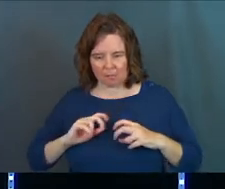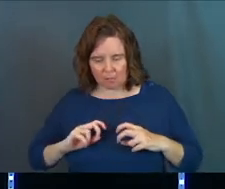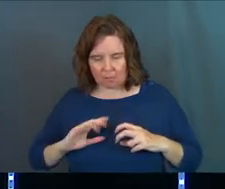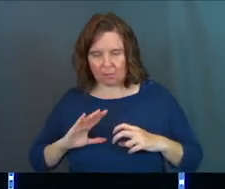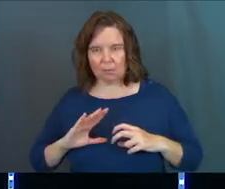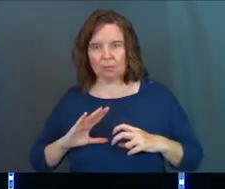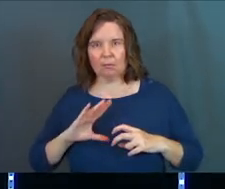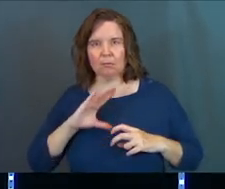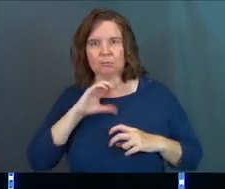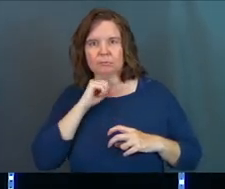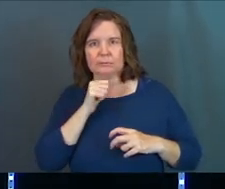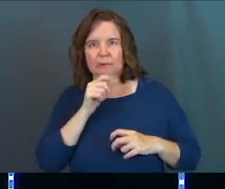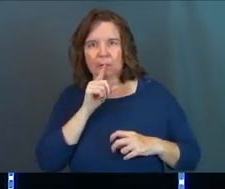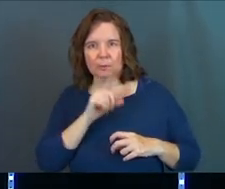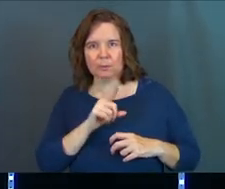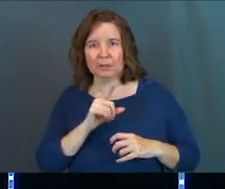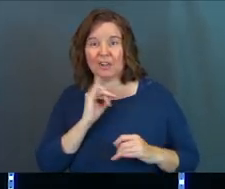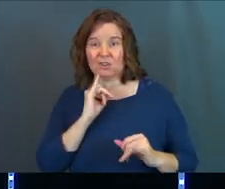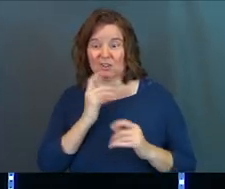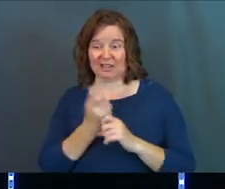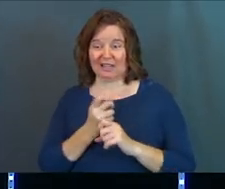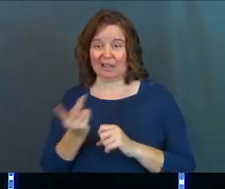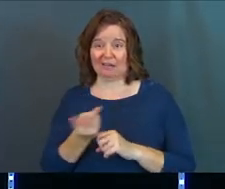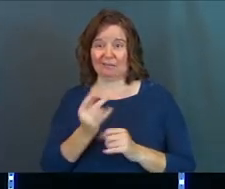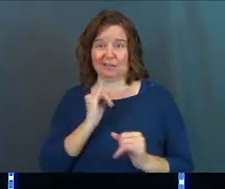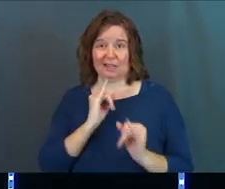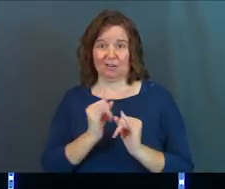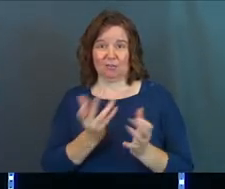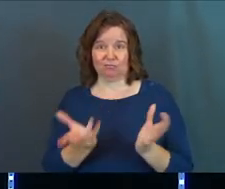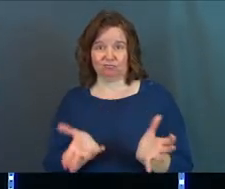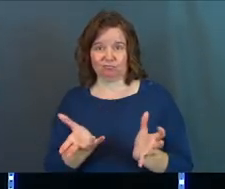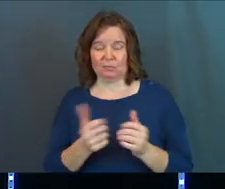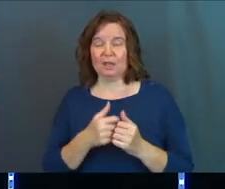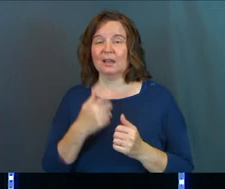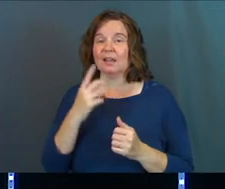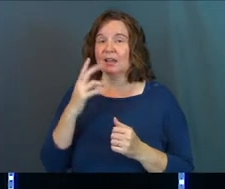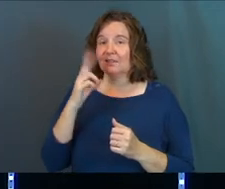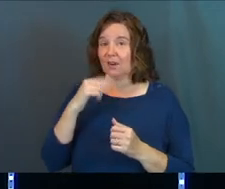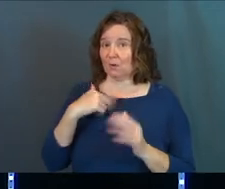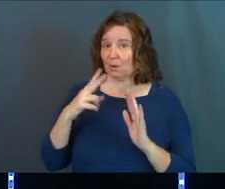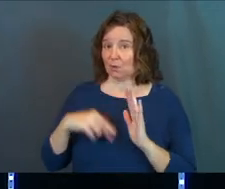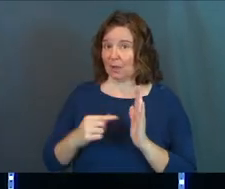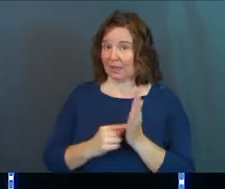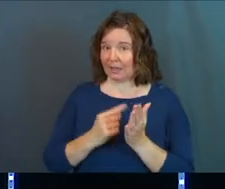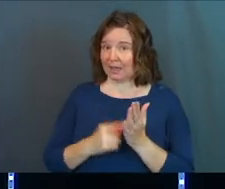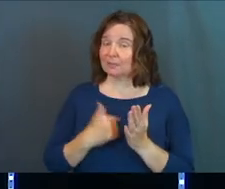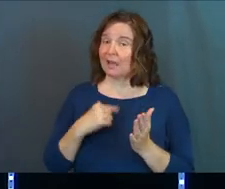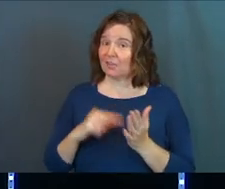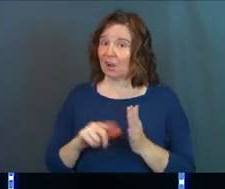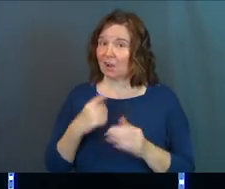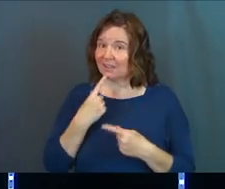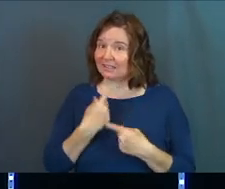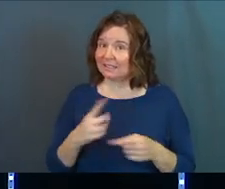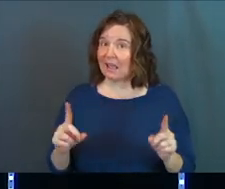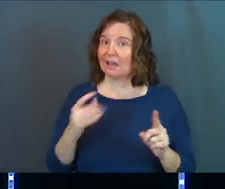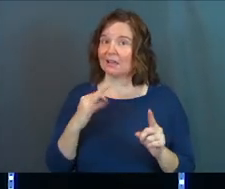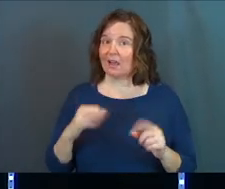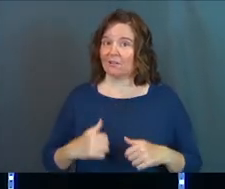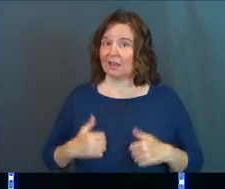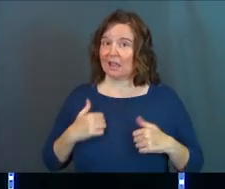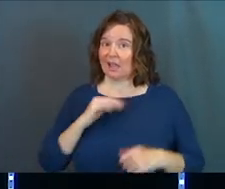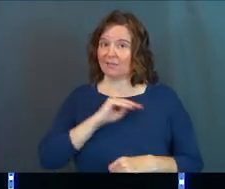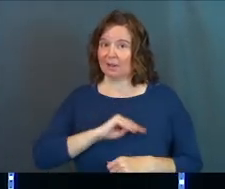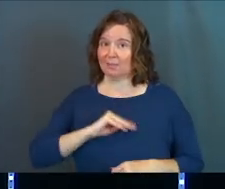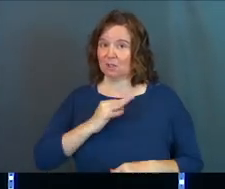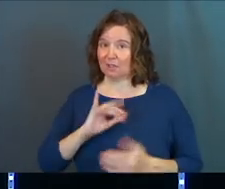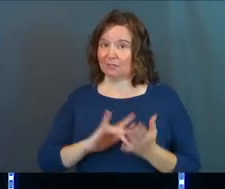And you're about to get Jesus' interview with him. It's funny, when you read the Gospels, and the Gospels are the telling of the life